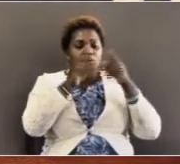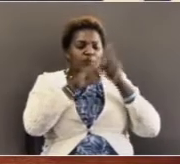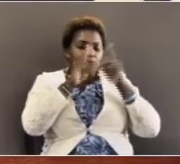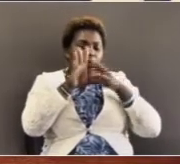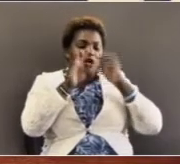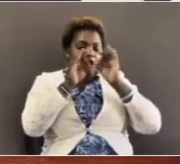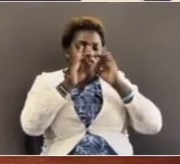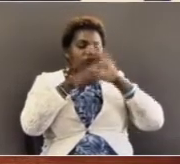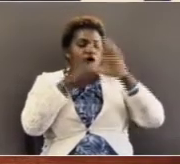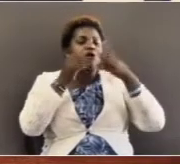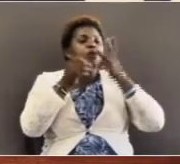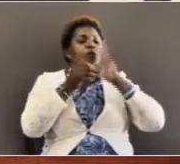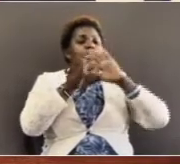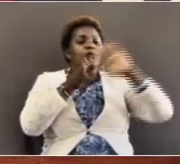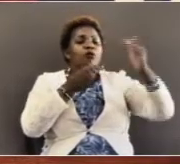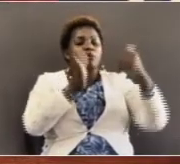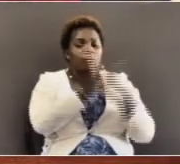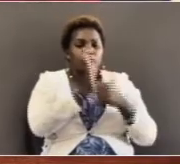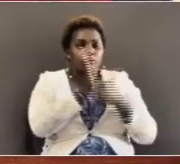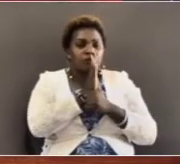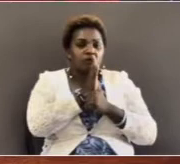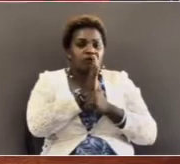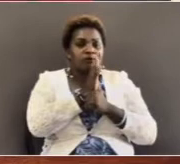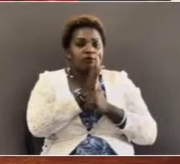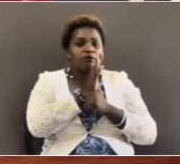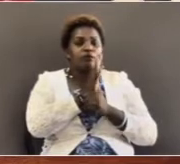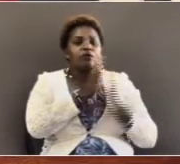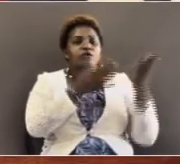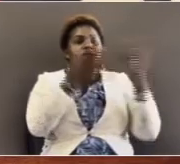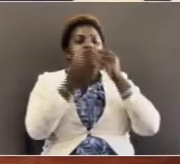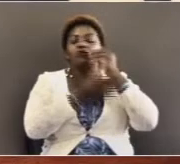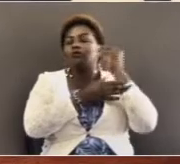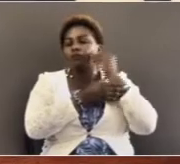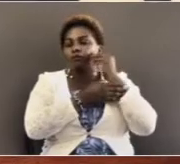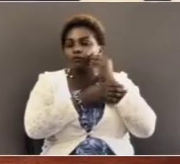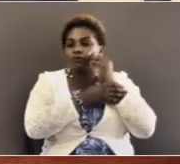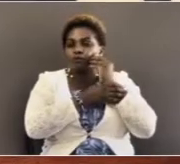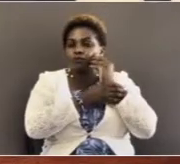heal all the storms of life and take you home